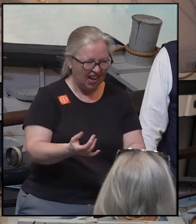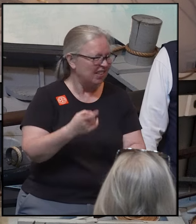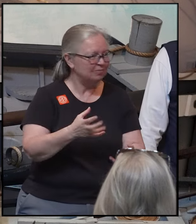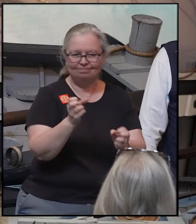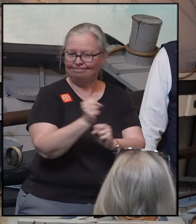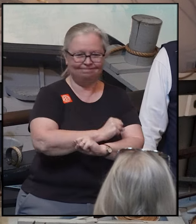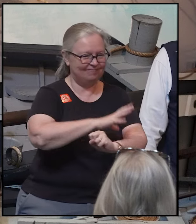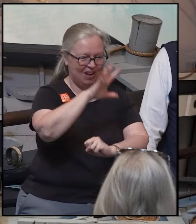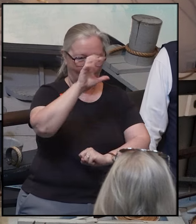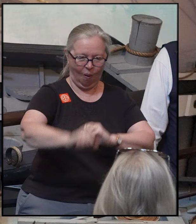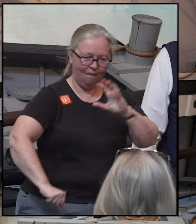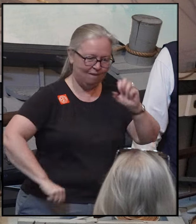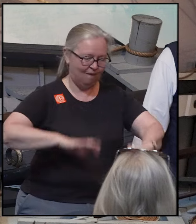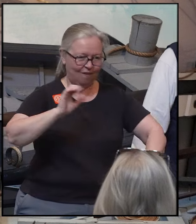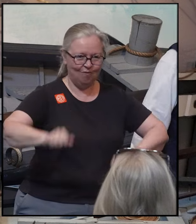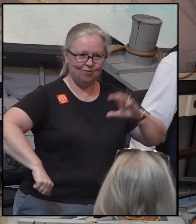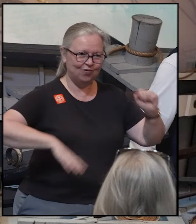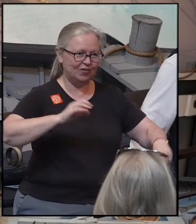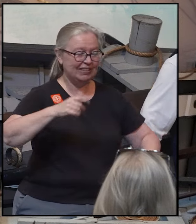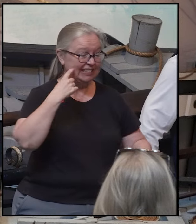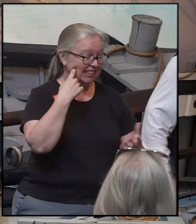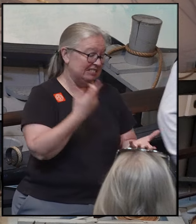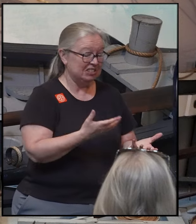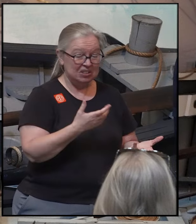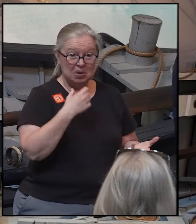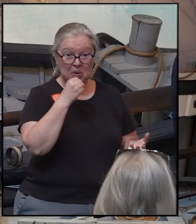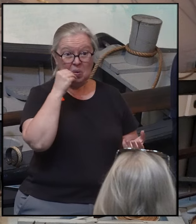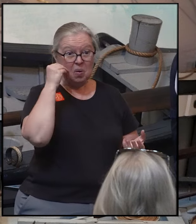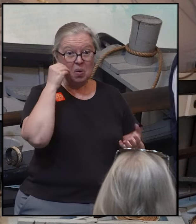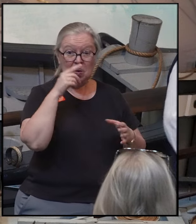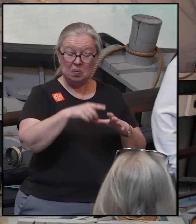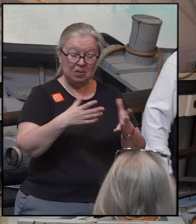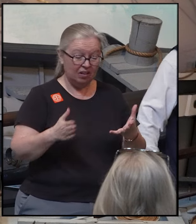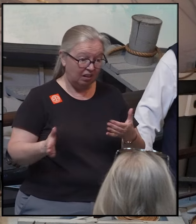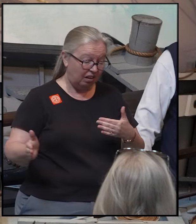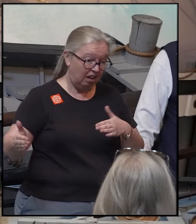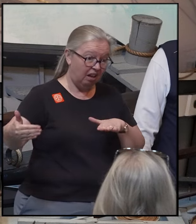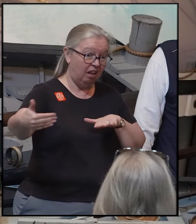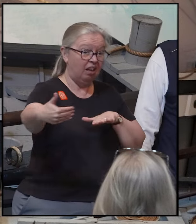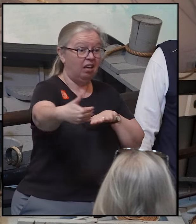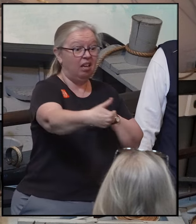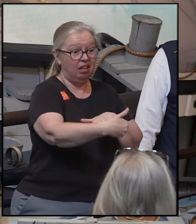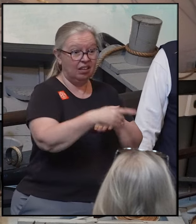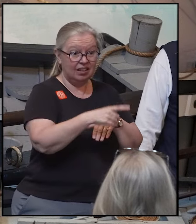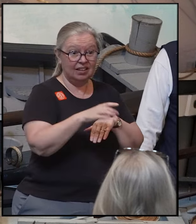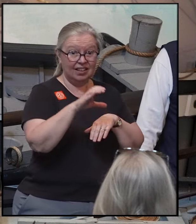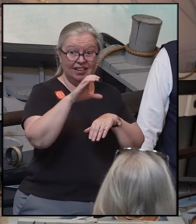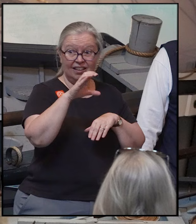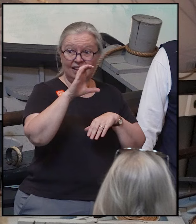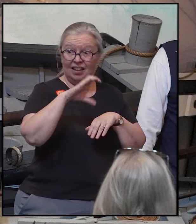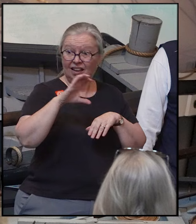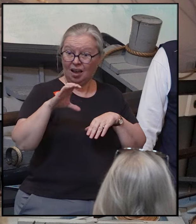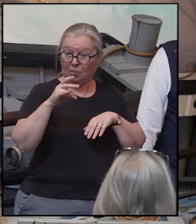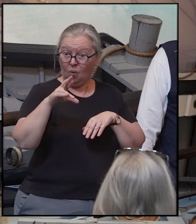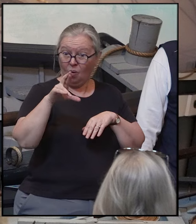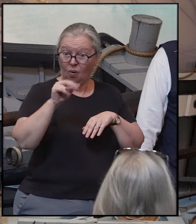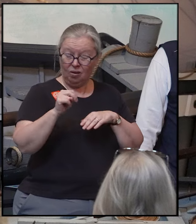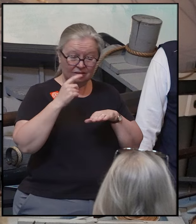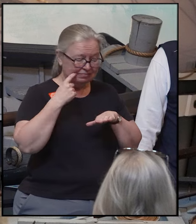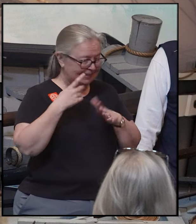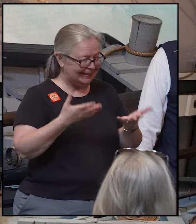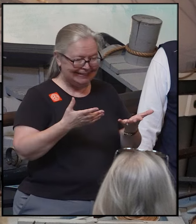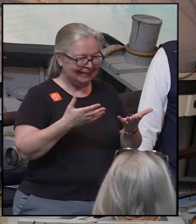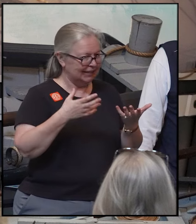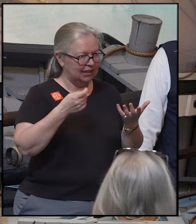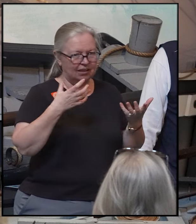years, the bricks are brittle. If we're going home around Cape Horn, which is what Captain Winslow decided to do, we want